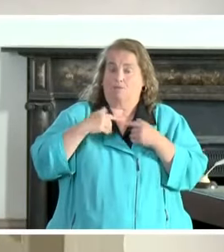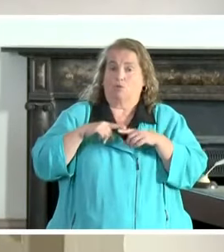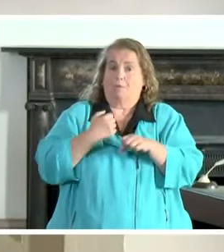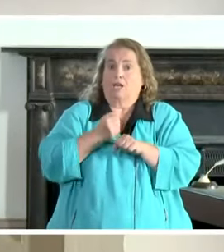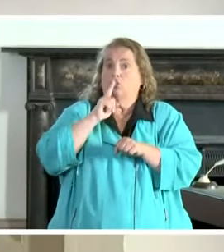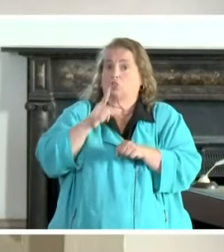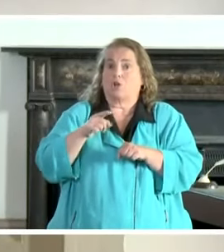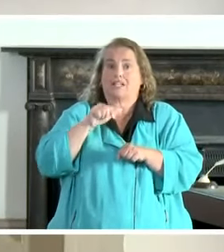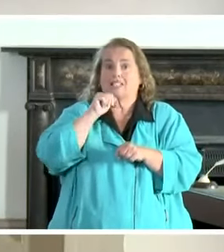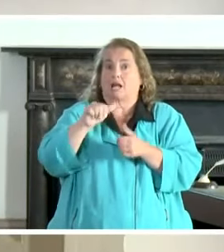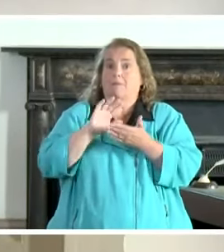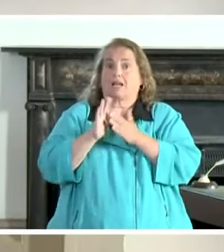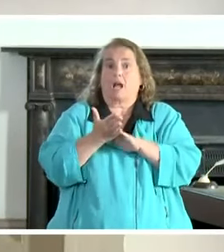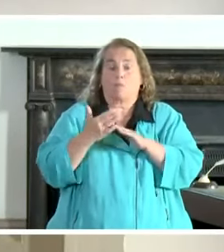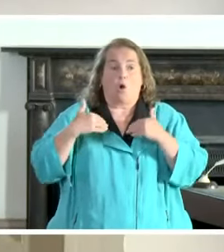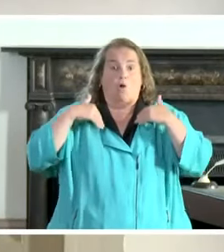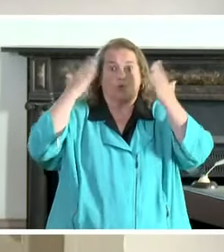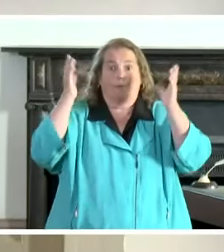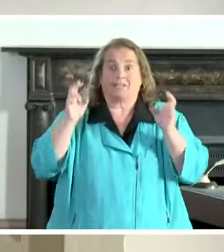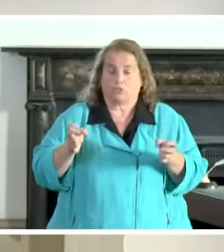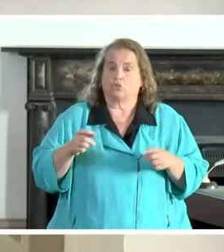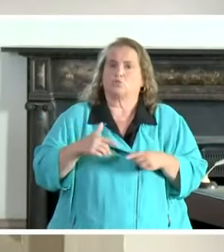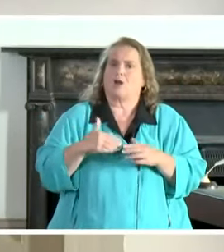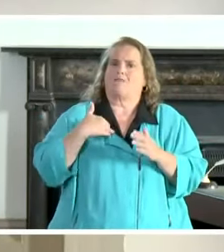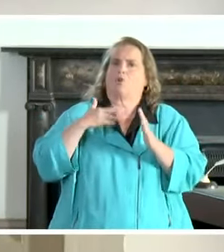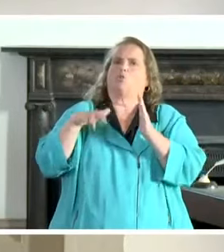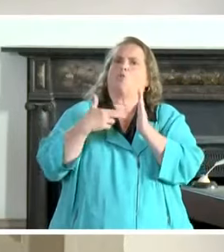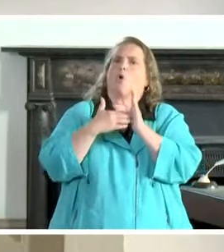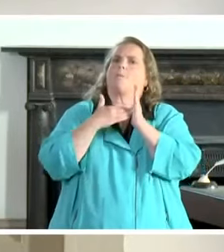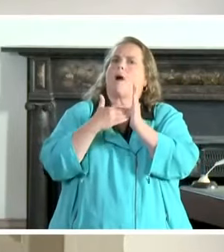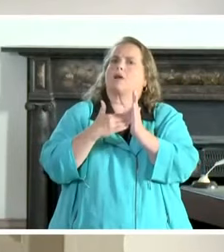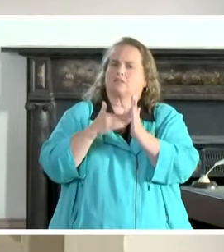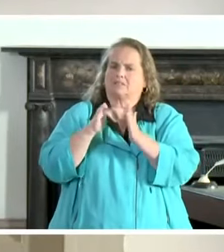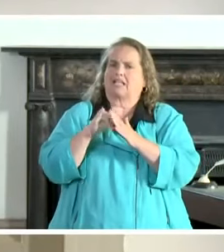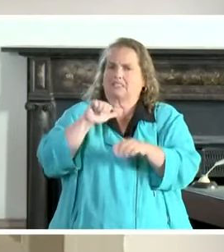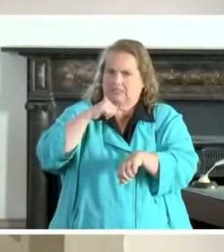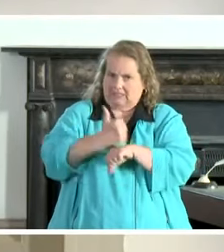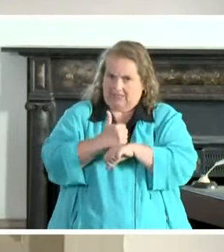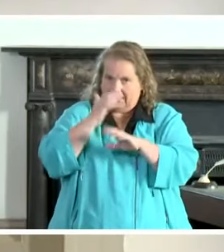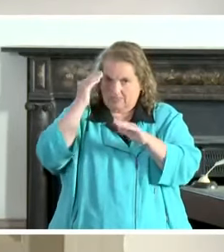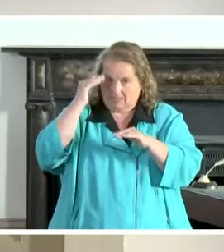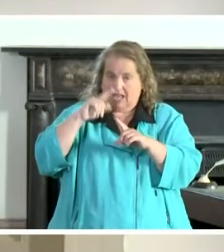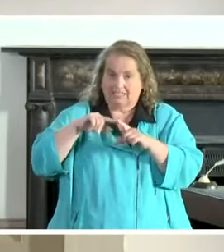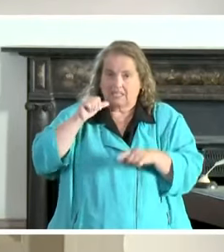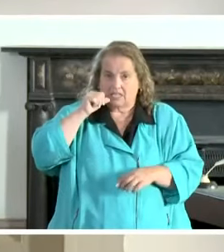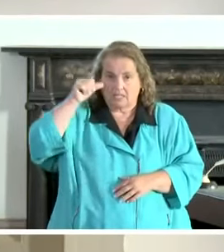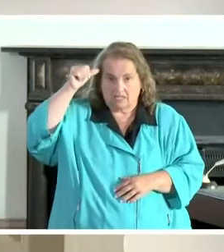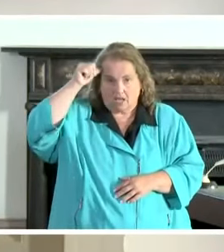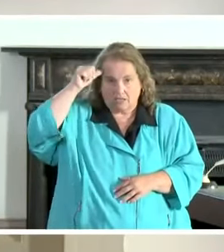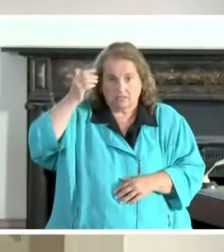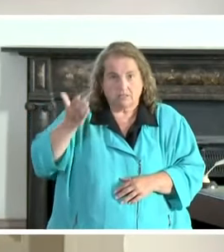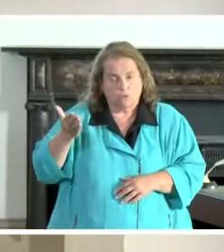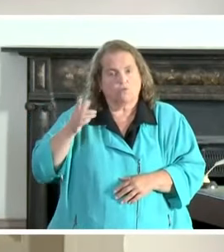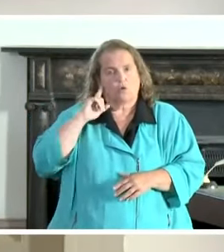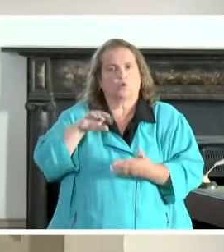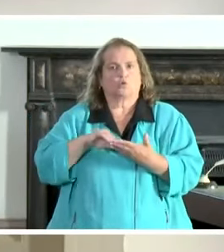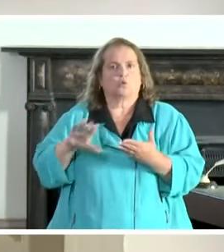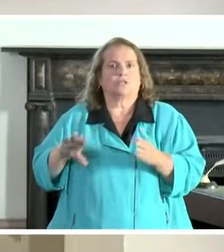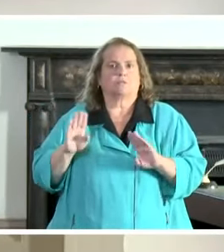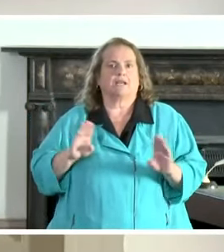this has not become an overwhelming issue is to have role models who set the expectations as adults for student behavior.